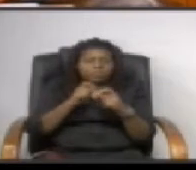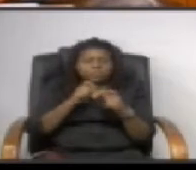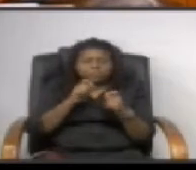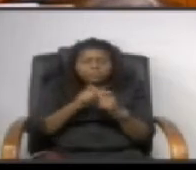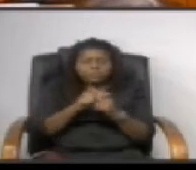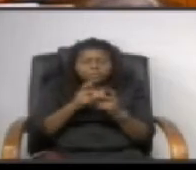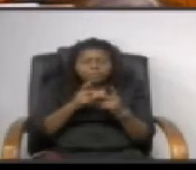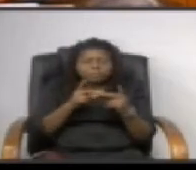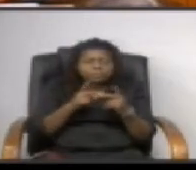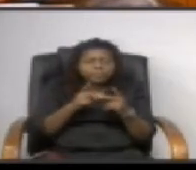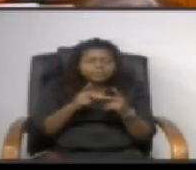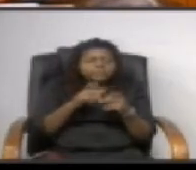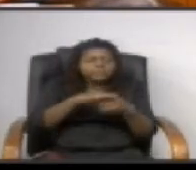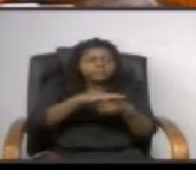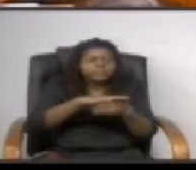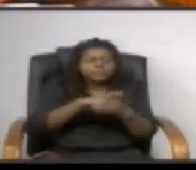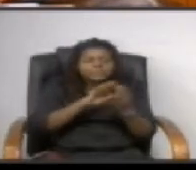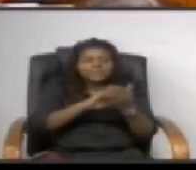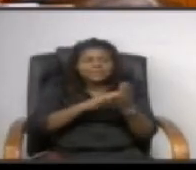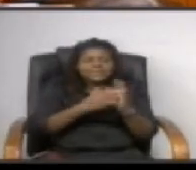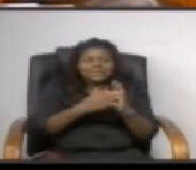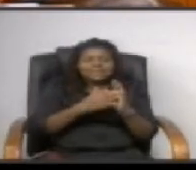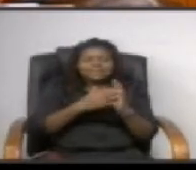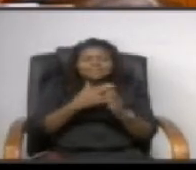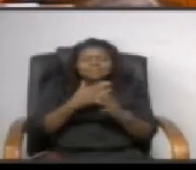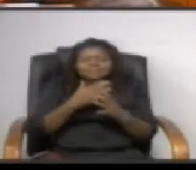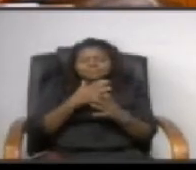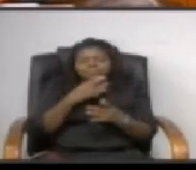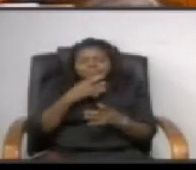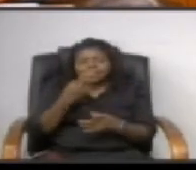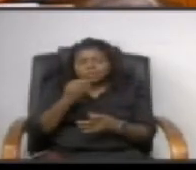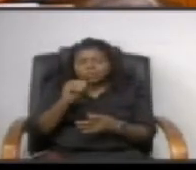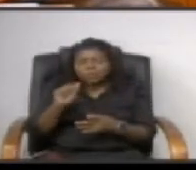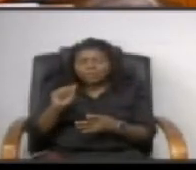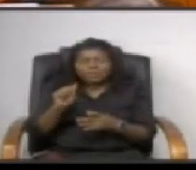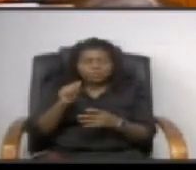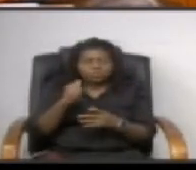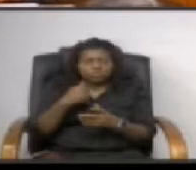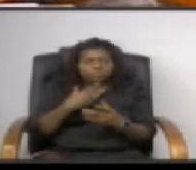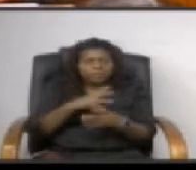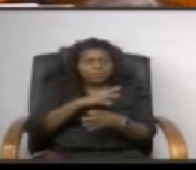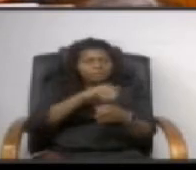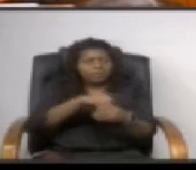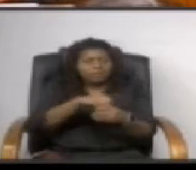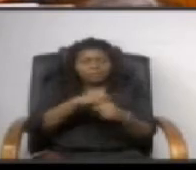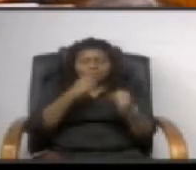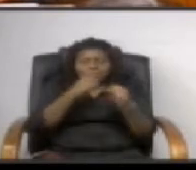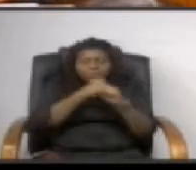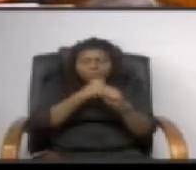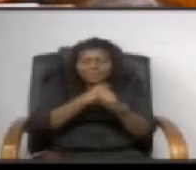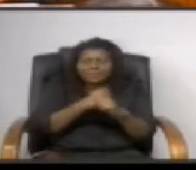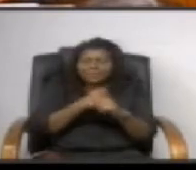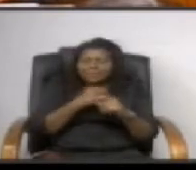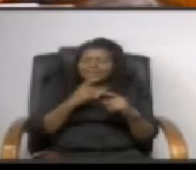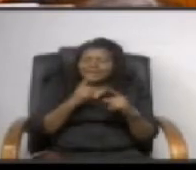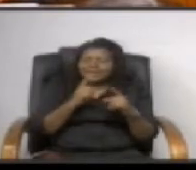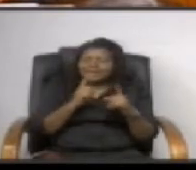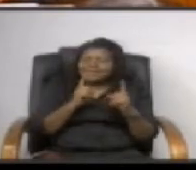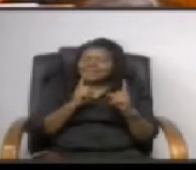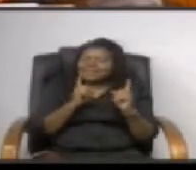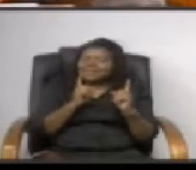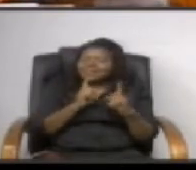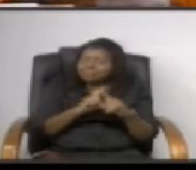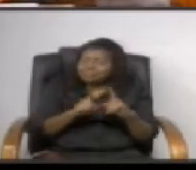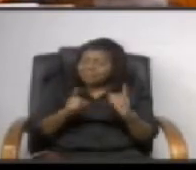associations and that kind of thing uh to have a say yep but i still do urge that you